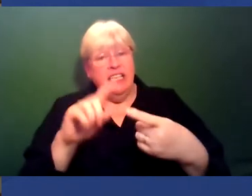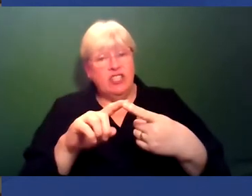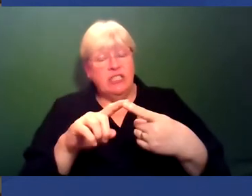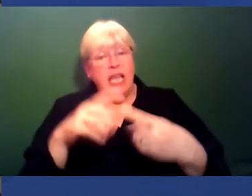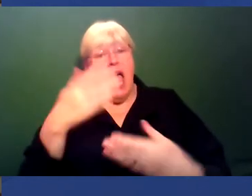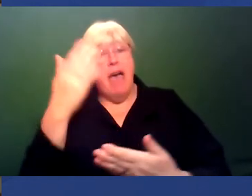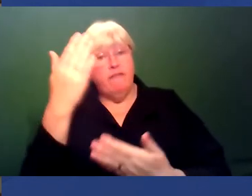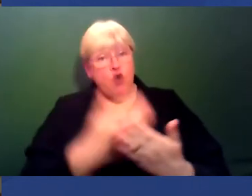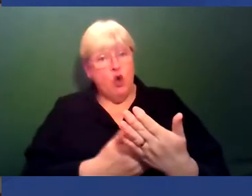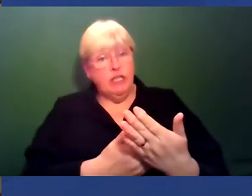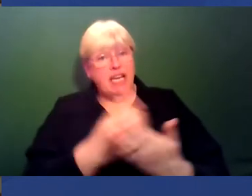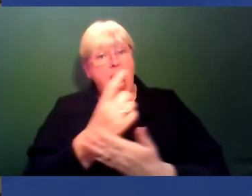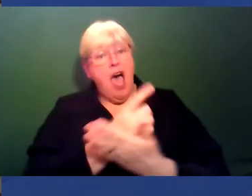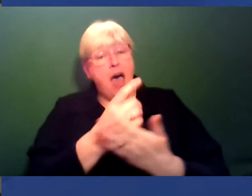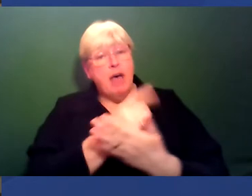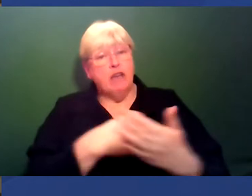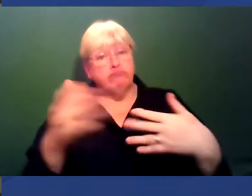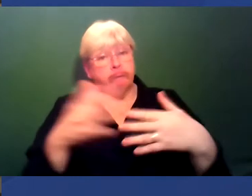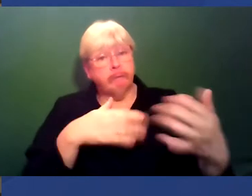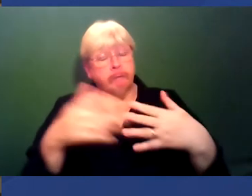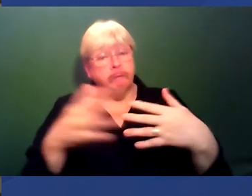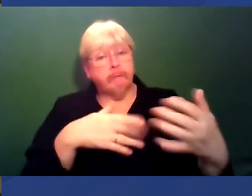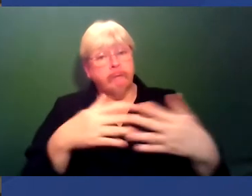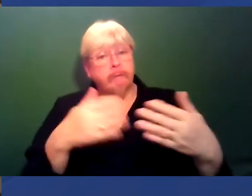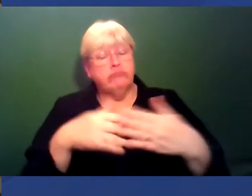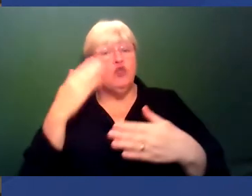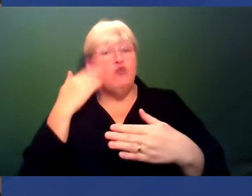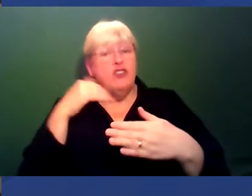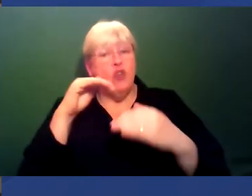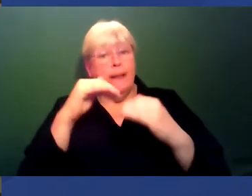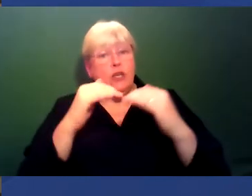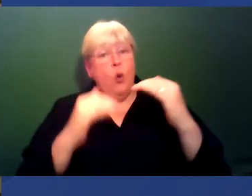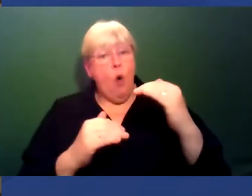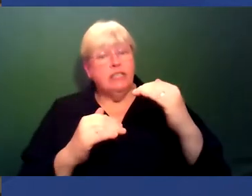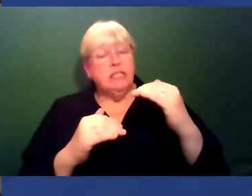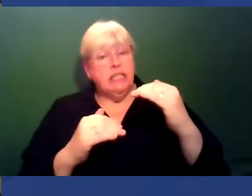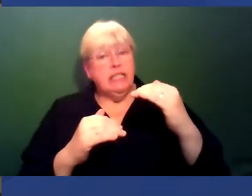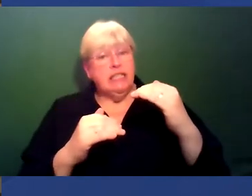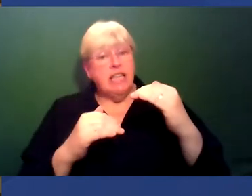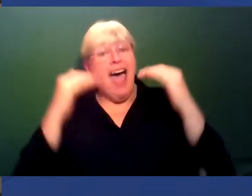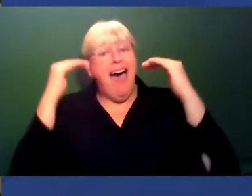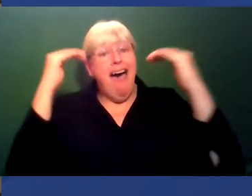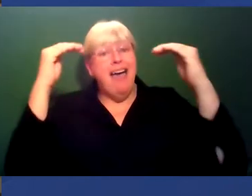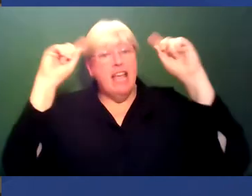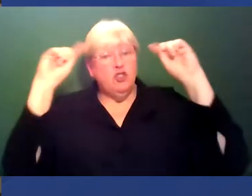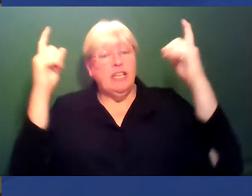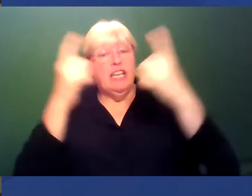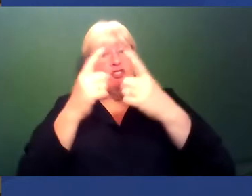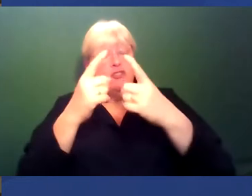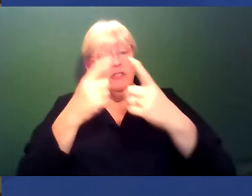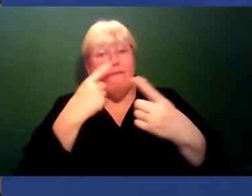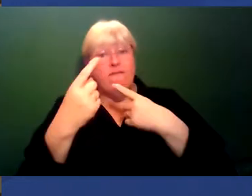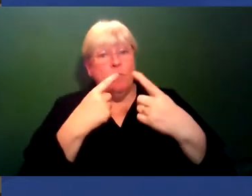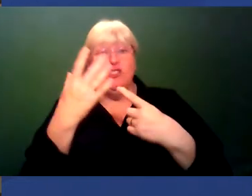racial inequalities in higher education. So in a sense, that information is already out there. Why do you think people